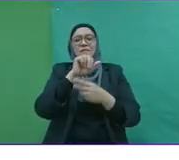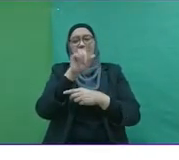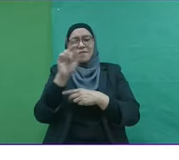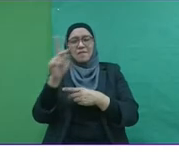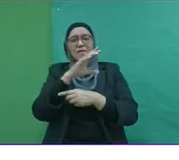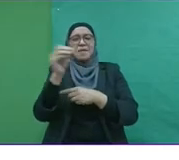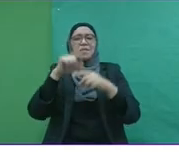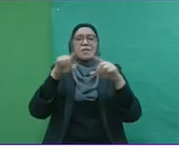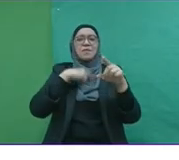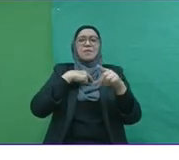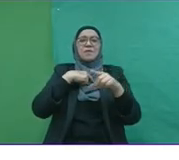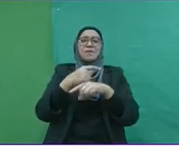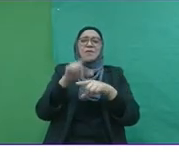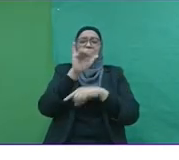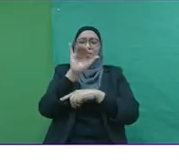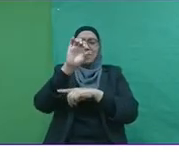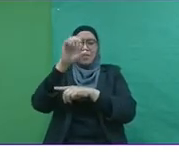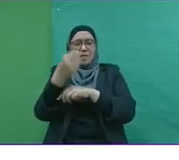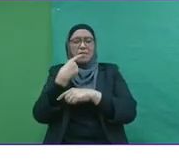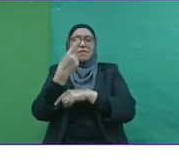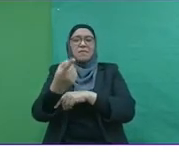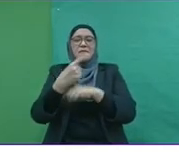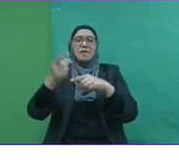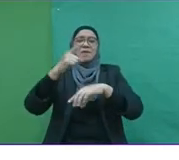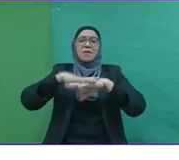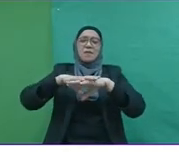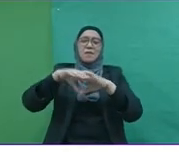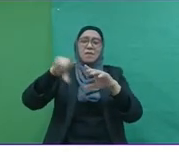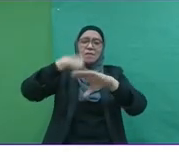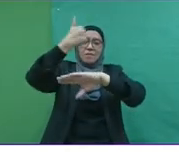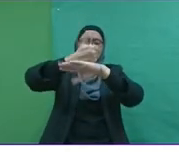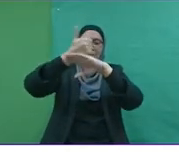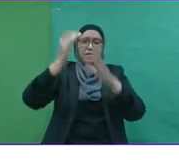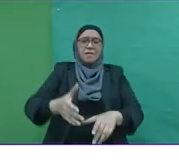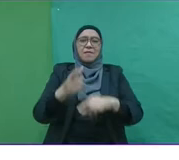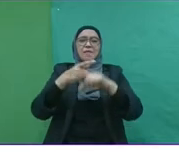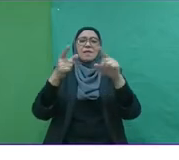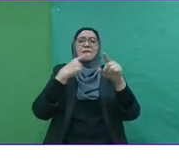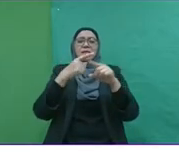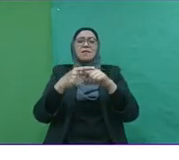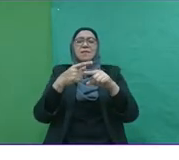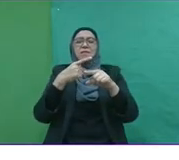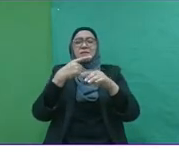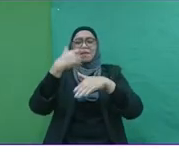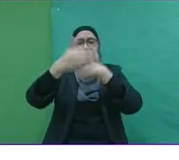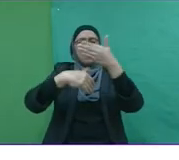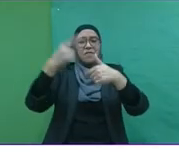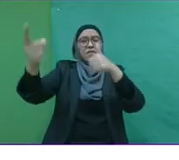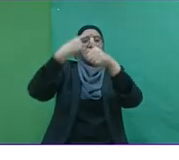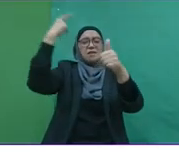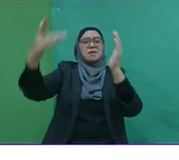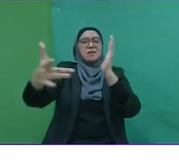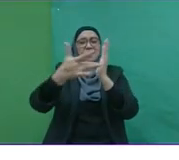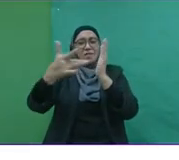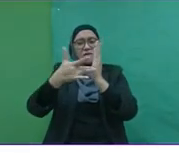Mr. Gopeng Uy, the founder of Silver Lake Group, that was ranked by Forbes magazine as the first